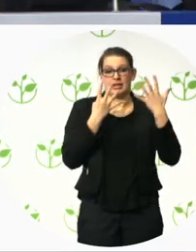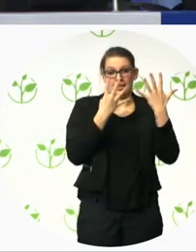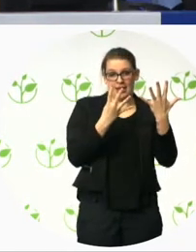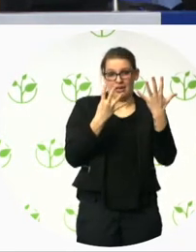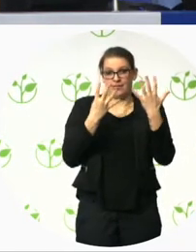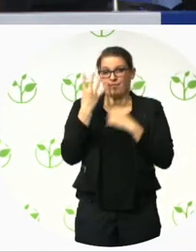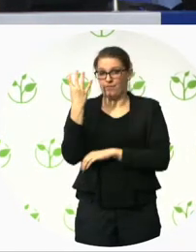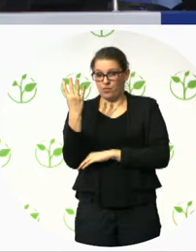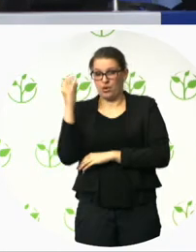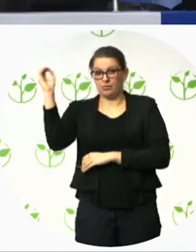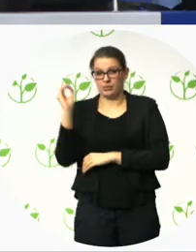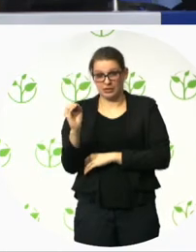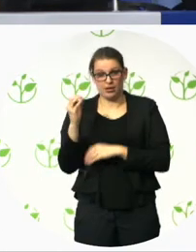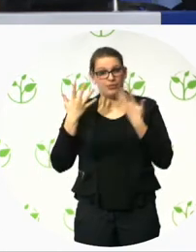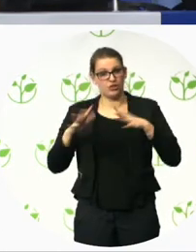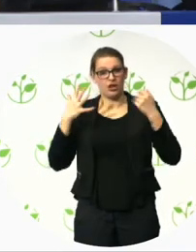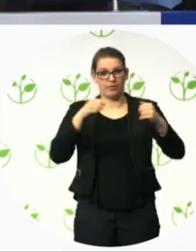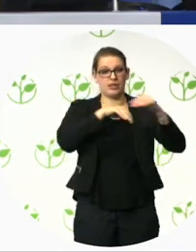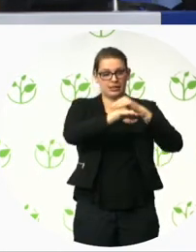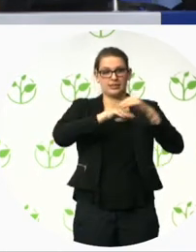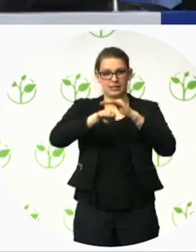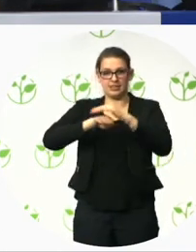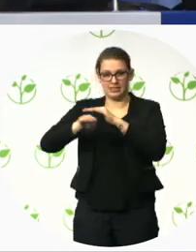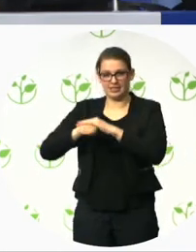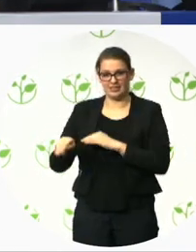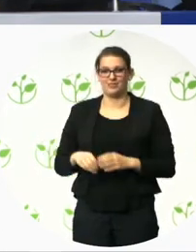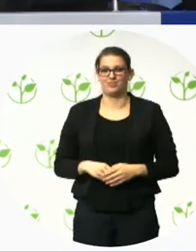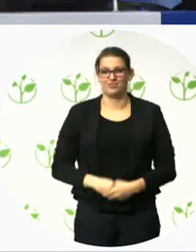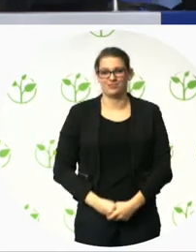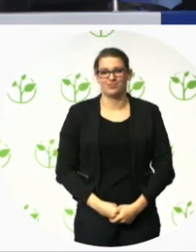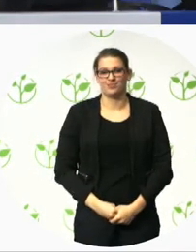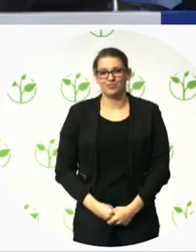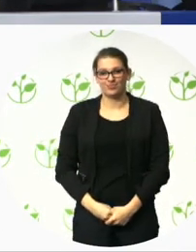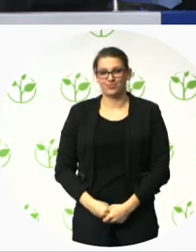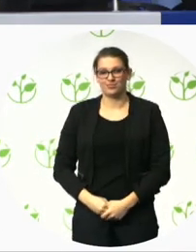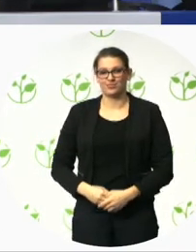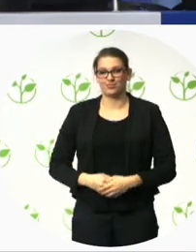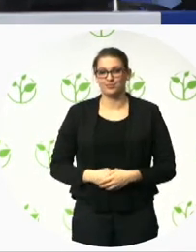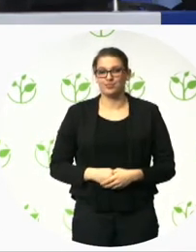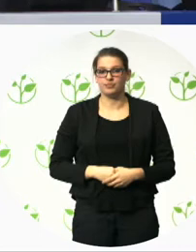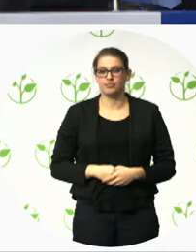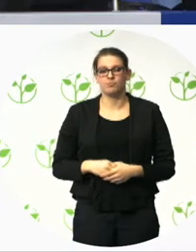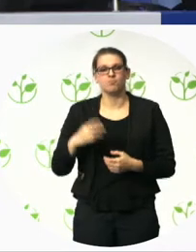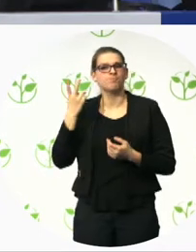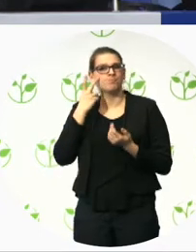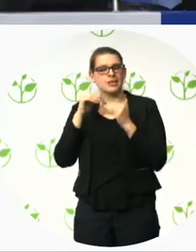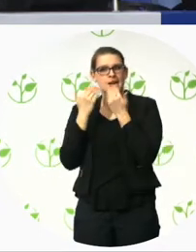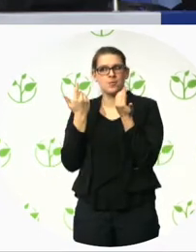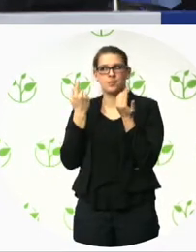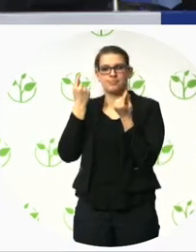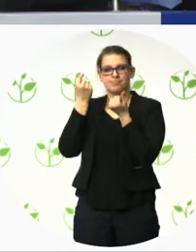Just a quick, um, yeah, mention about the financing. The neighborhood for everyone is